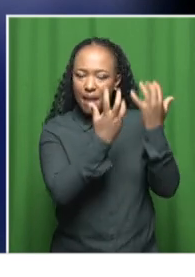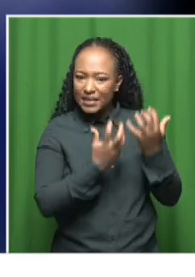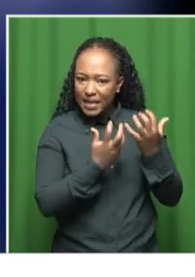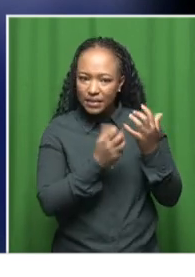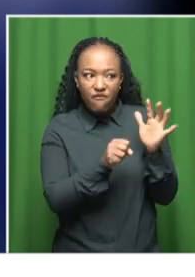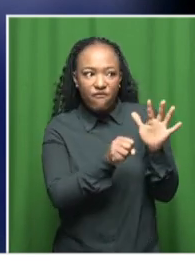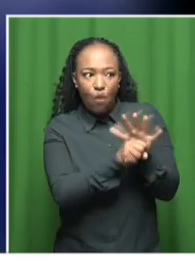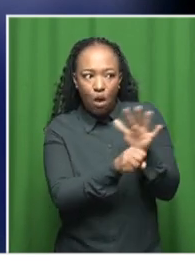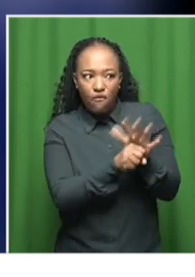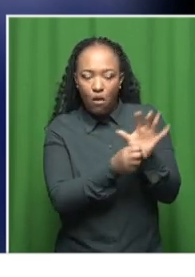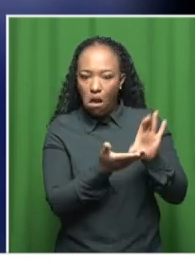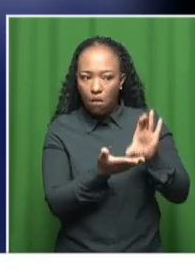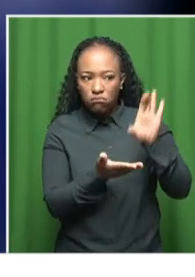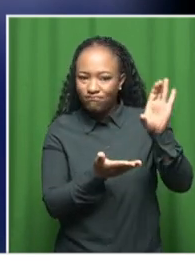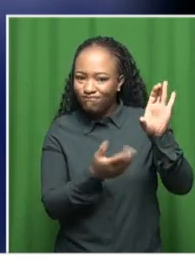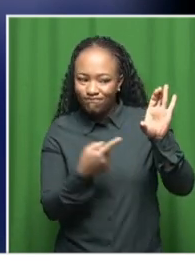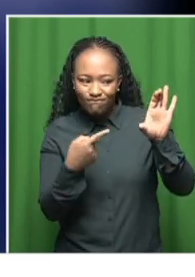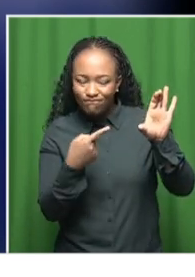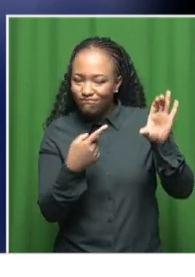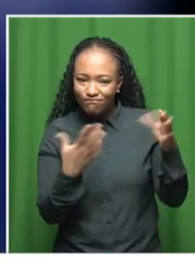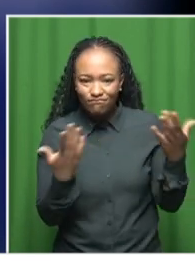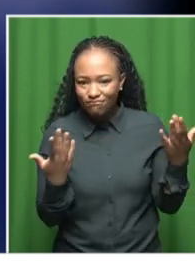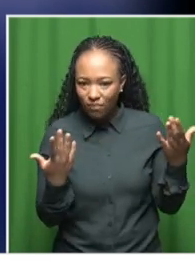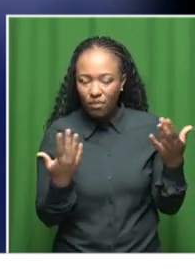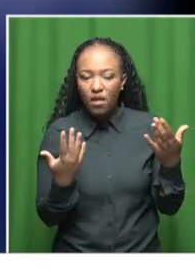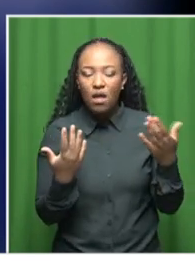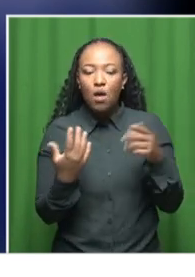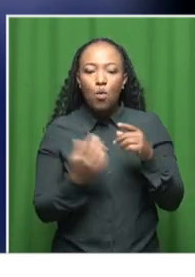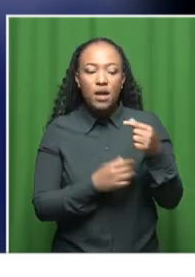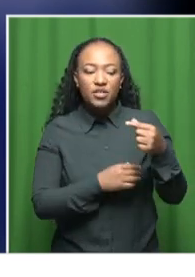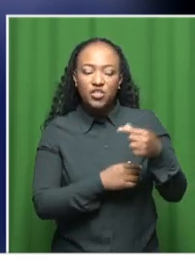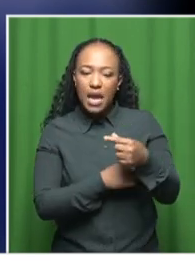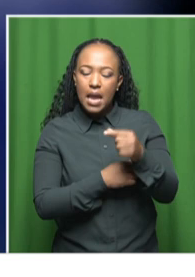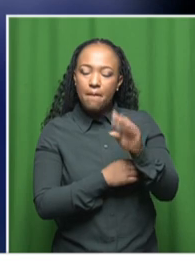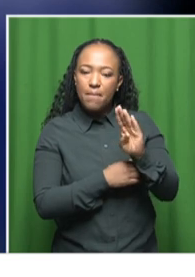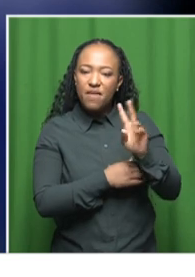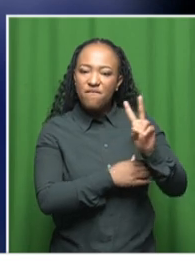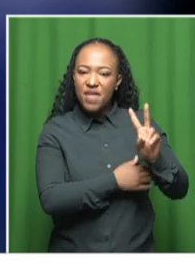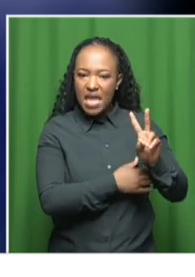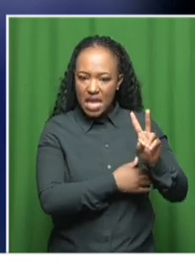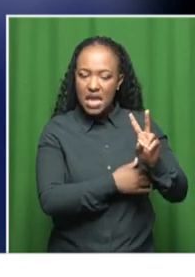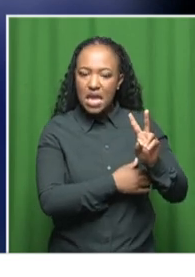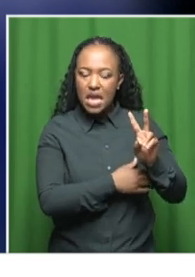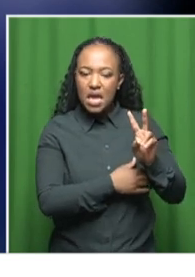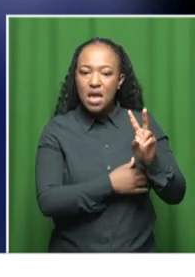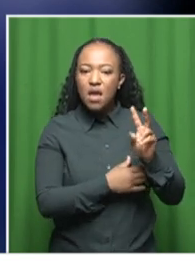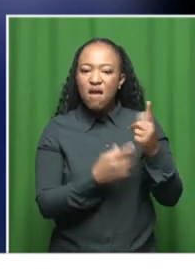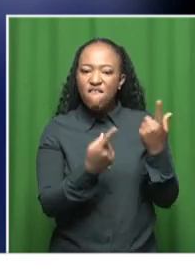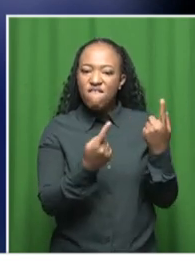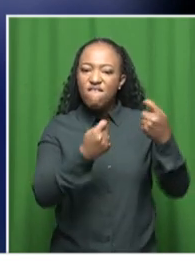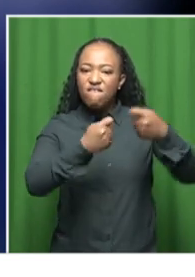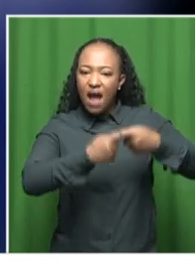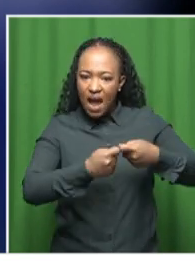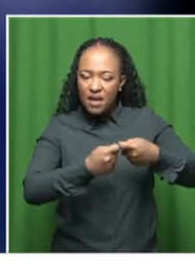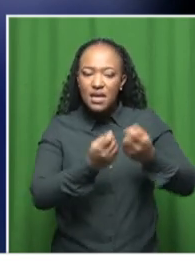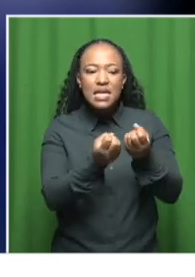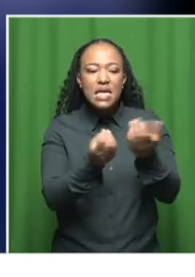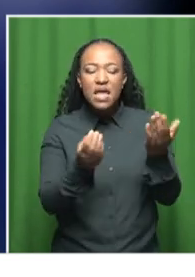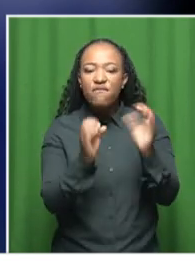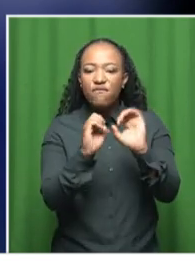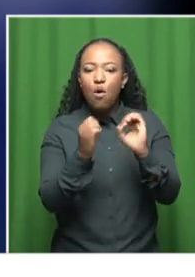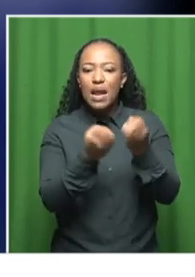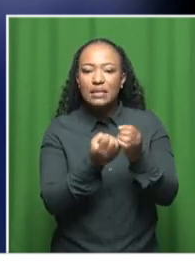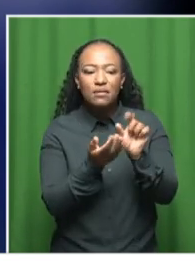fully by government. Even if we get the GPV fund, that is given to small organizations, very small